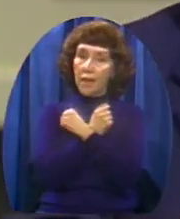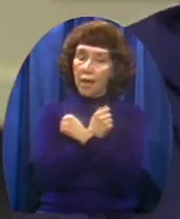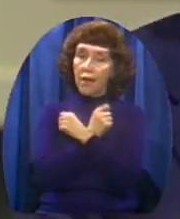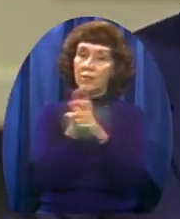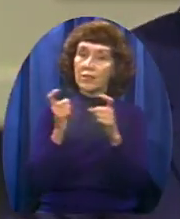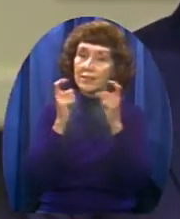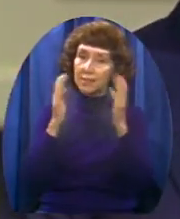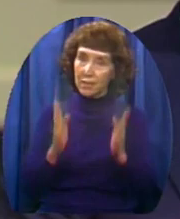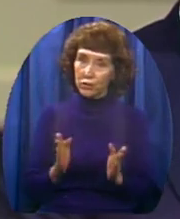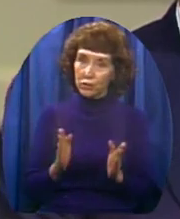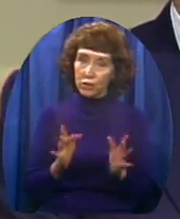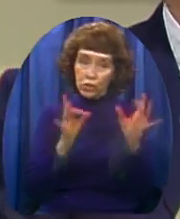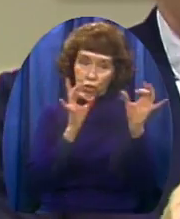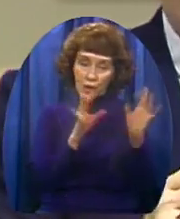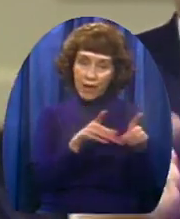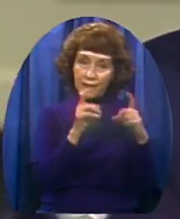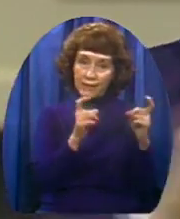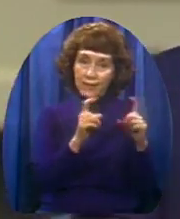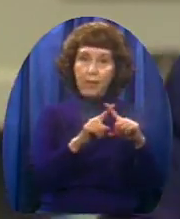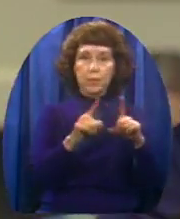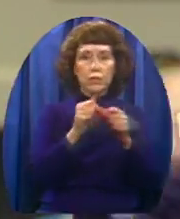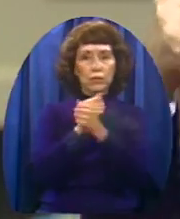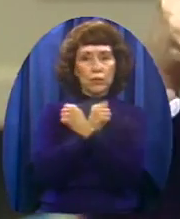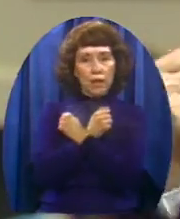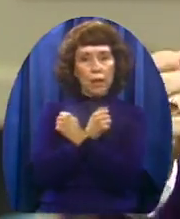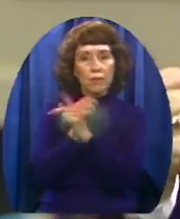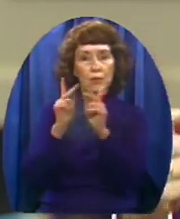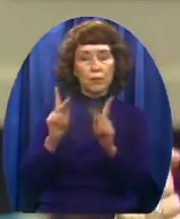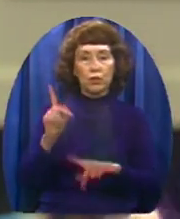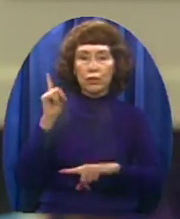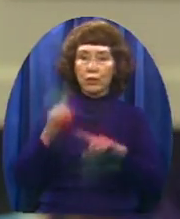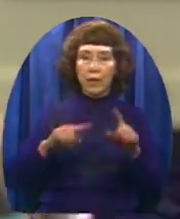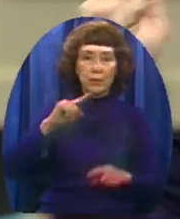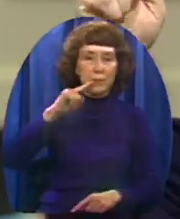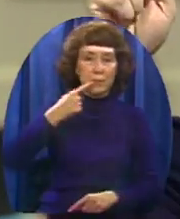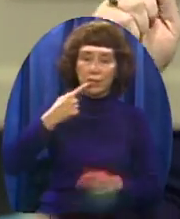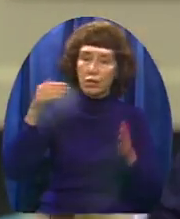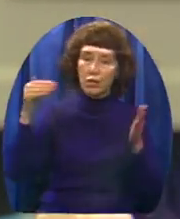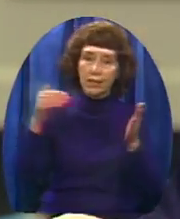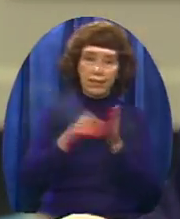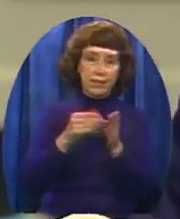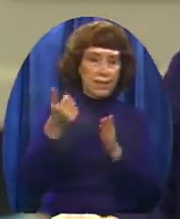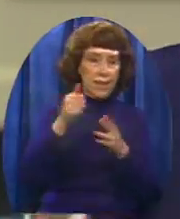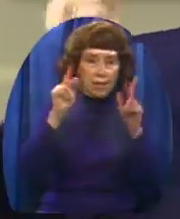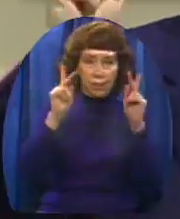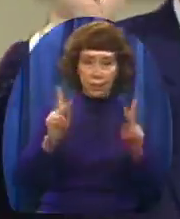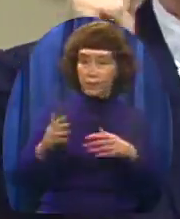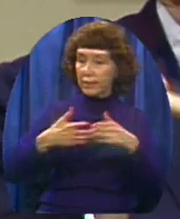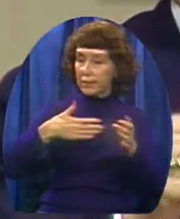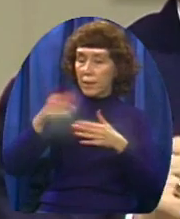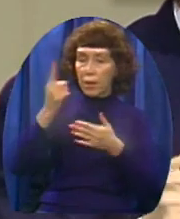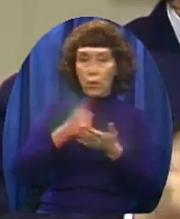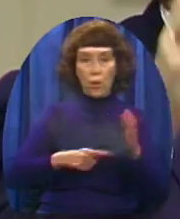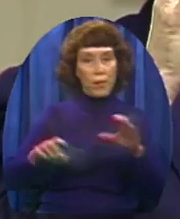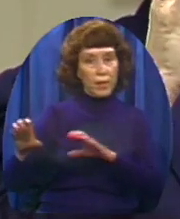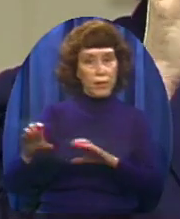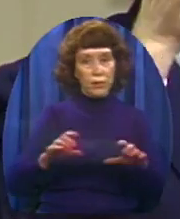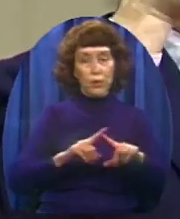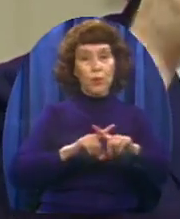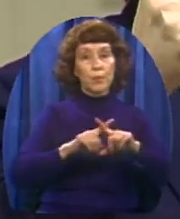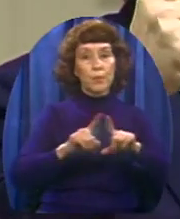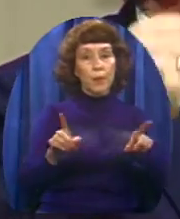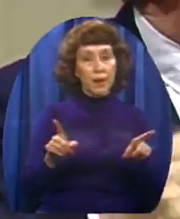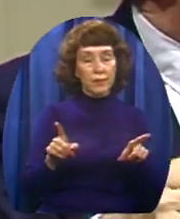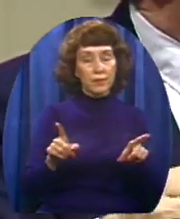contempt against anybody We can't be bitter against Hateful towards anybody No matter what they're doing But at the same time We